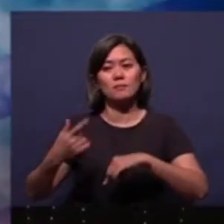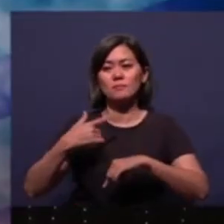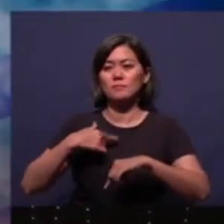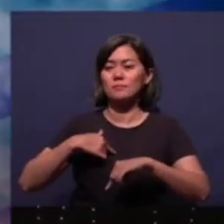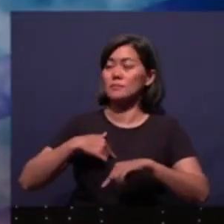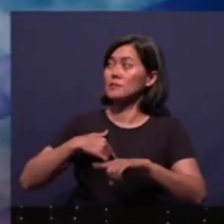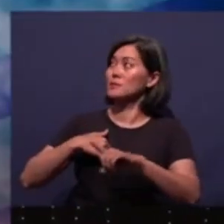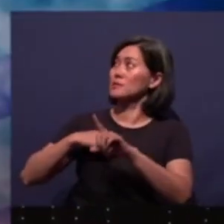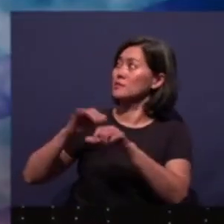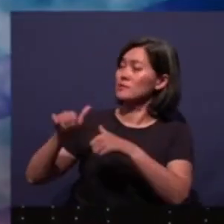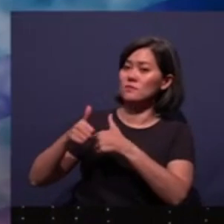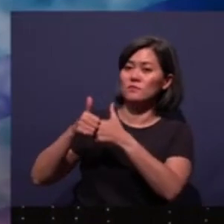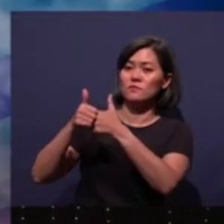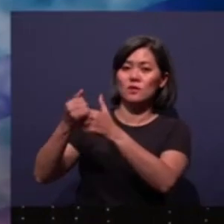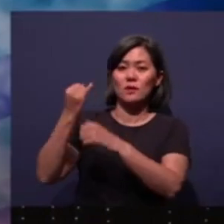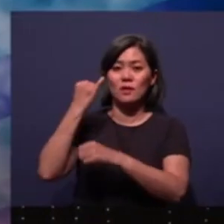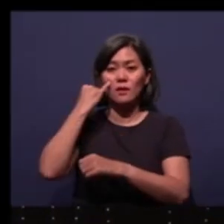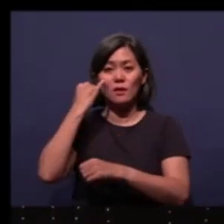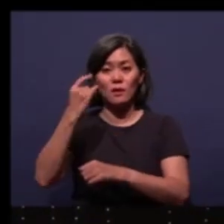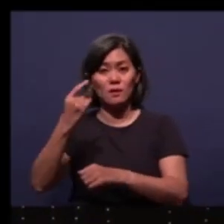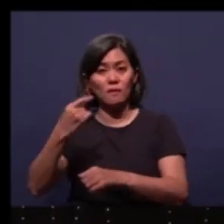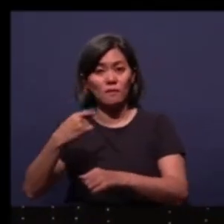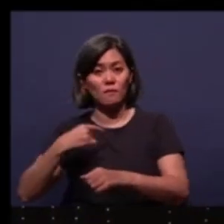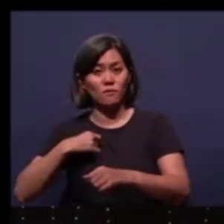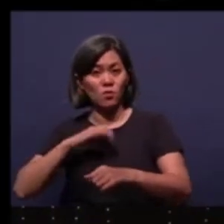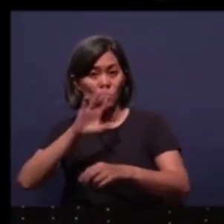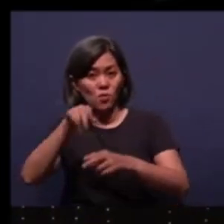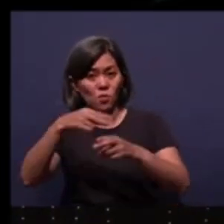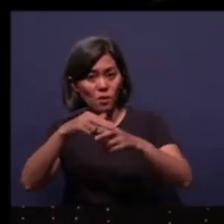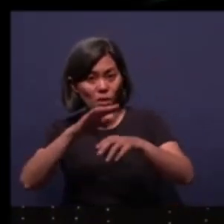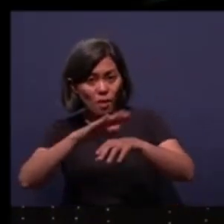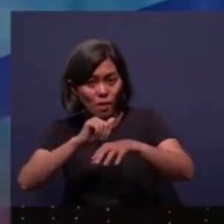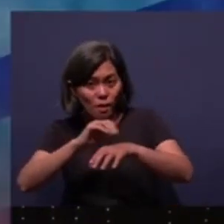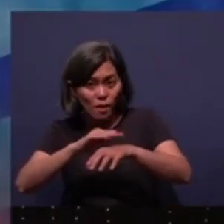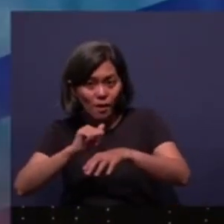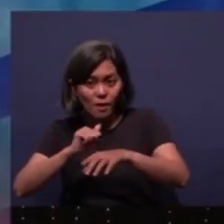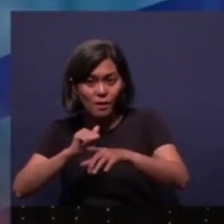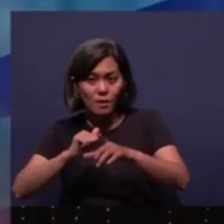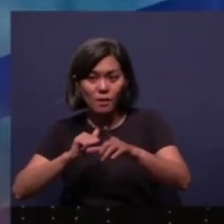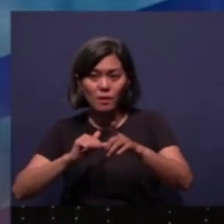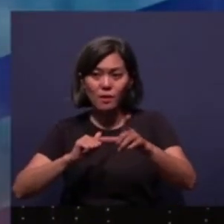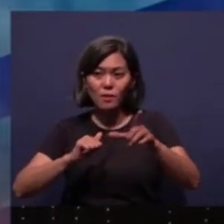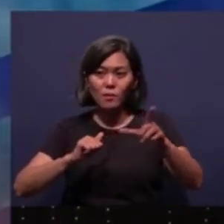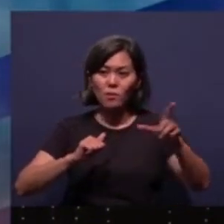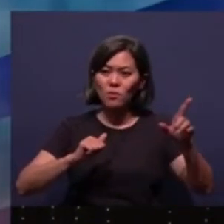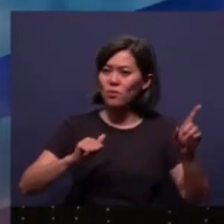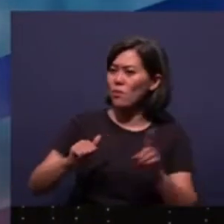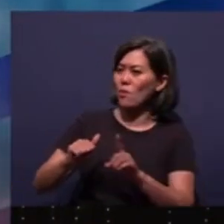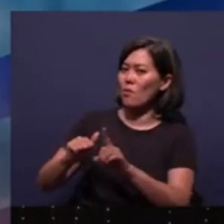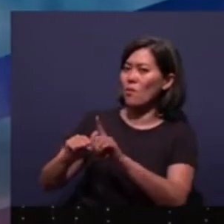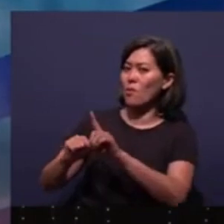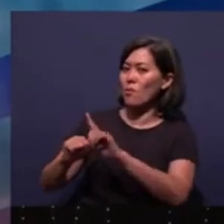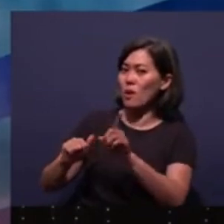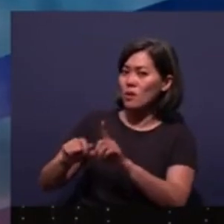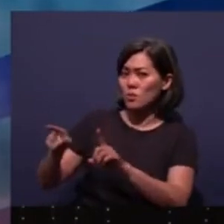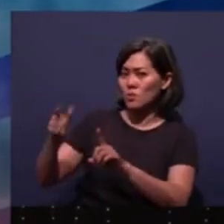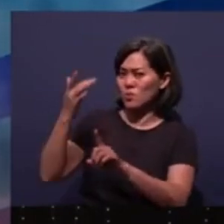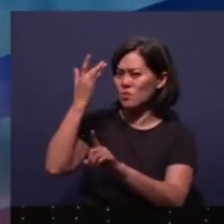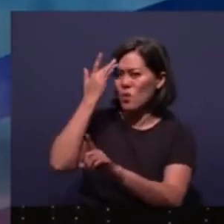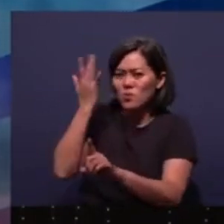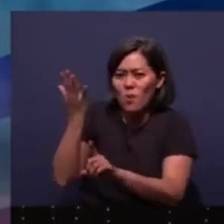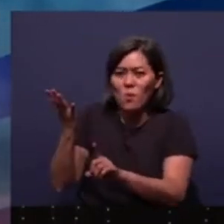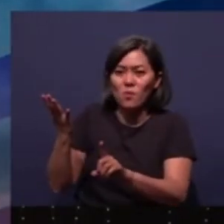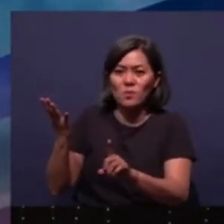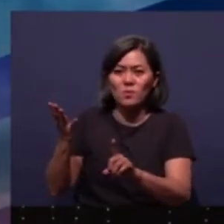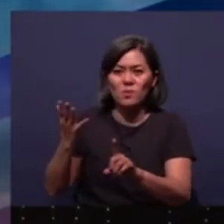me If I but call your name Will you go where you